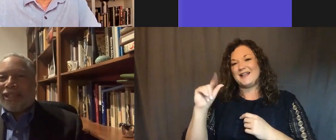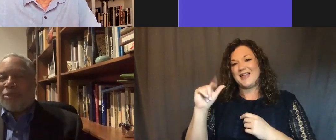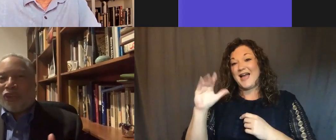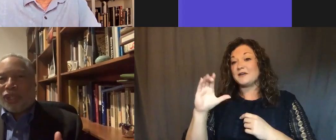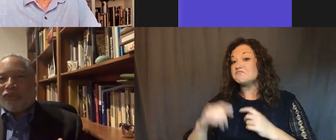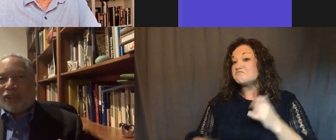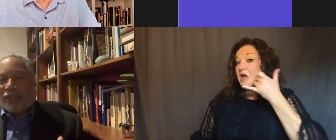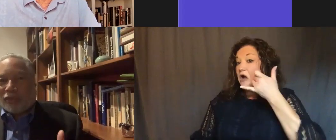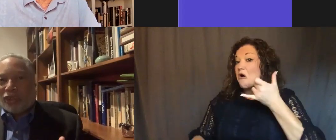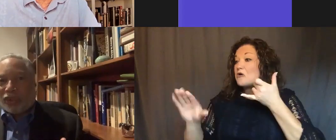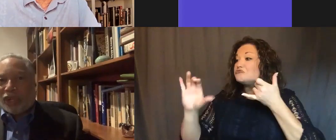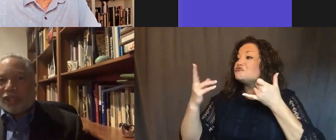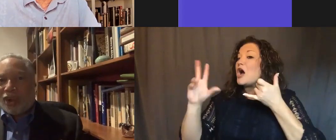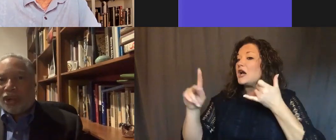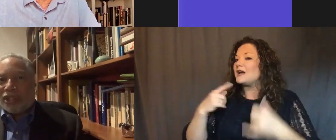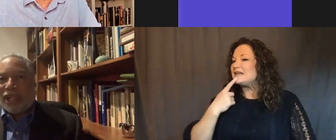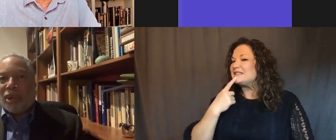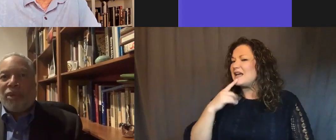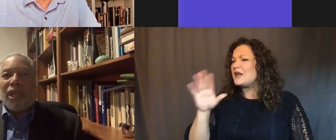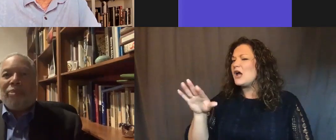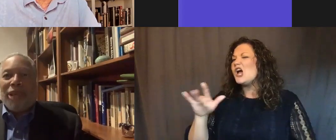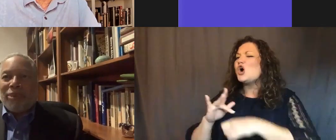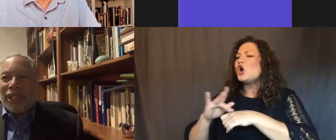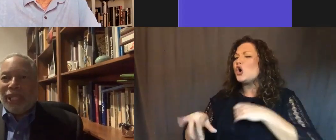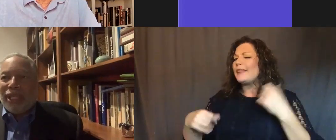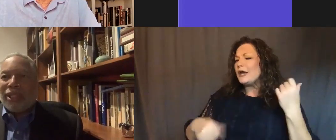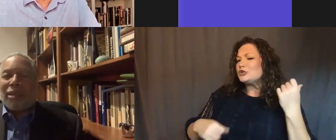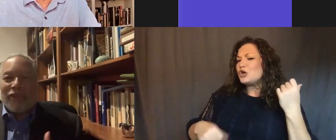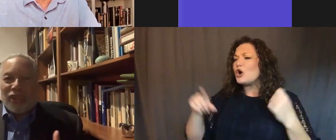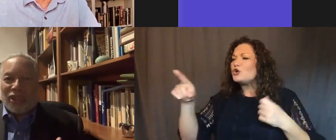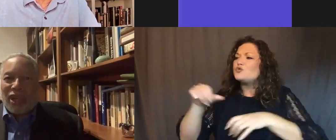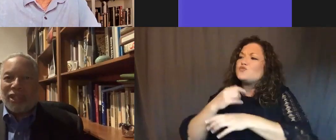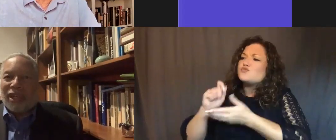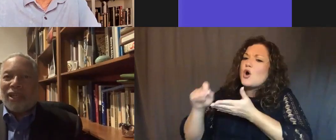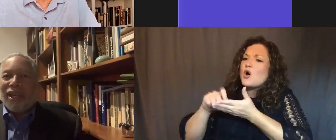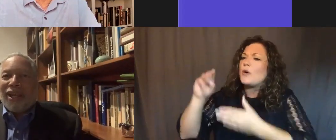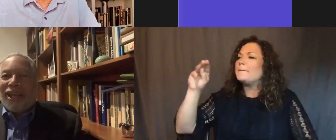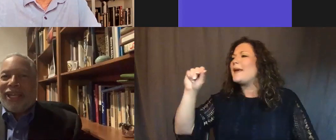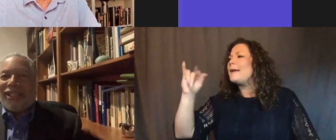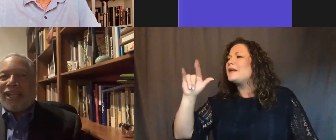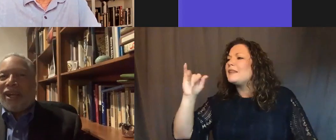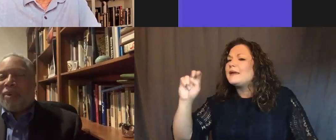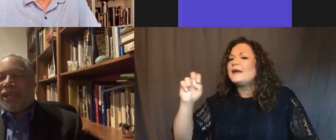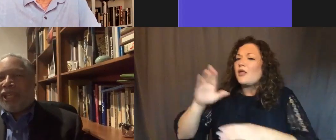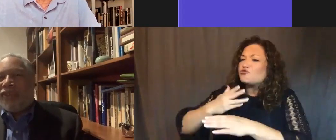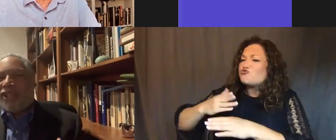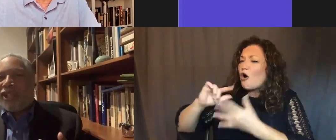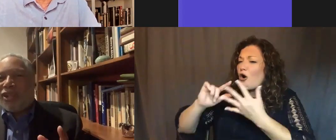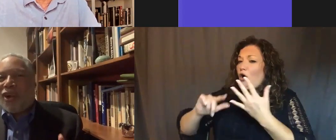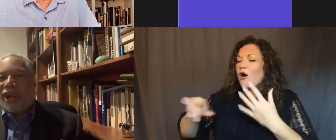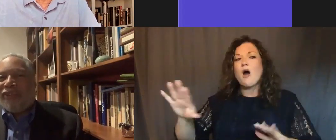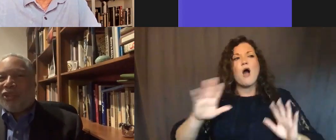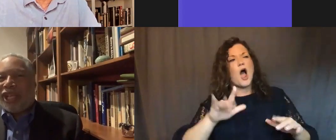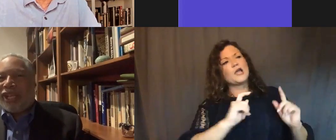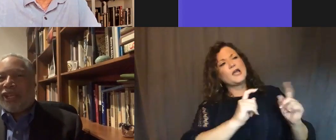I asked him for one of those early guitars that he wrote Maybelline and some of those songs on. And he said, well, I'll give you the